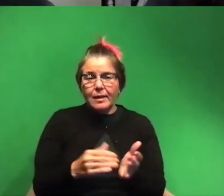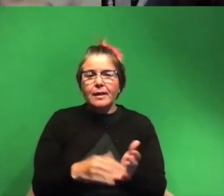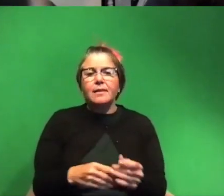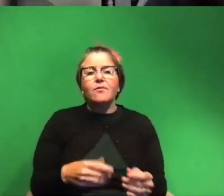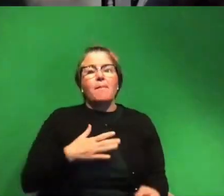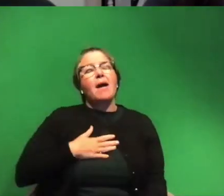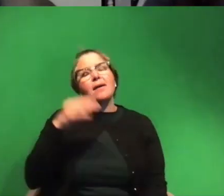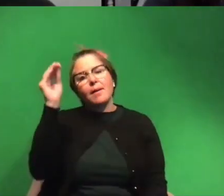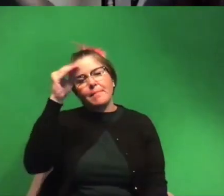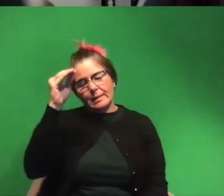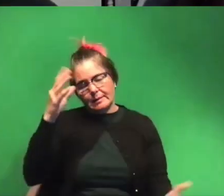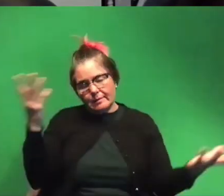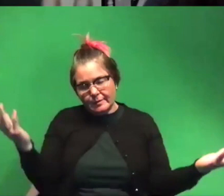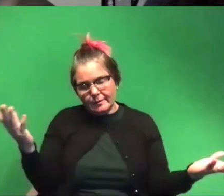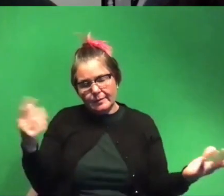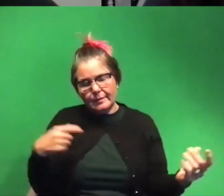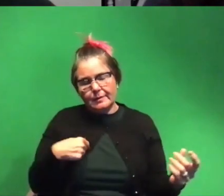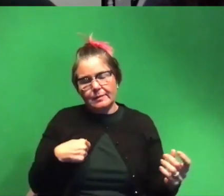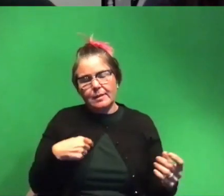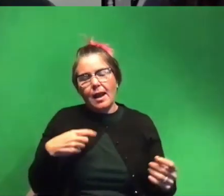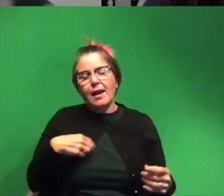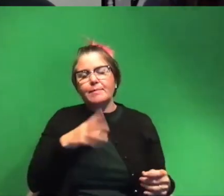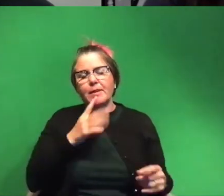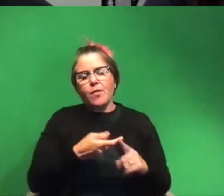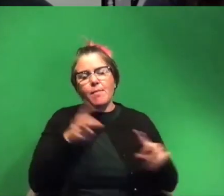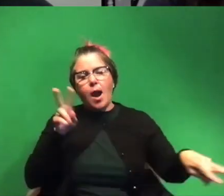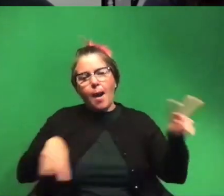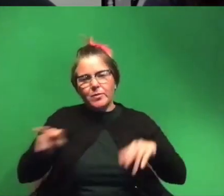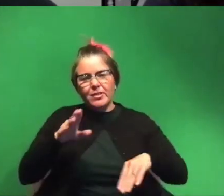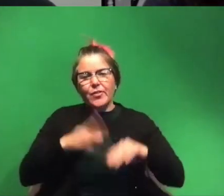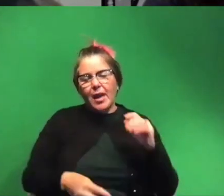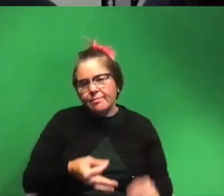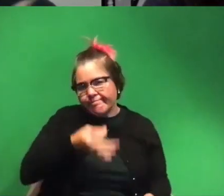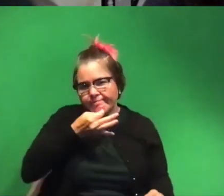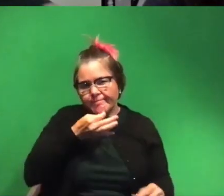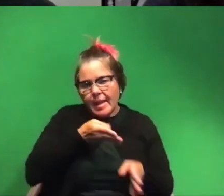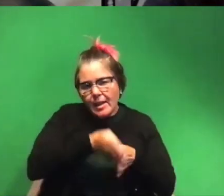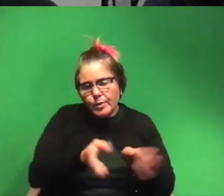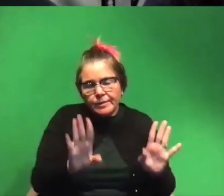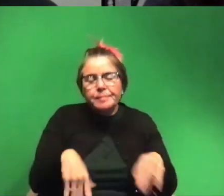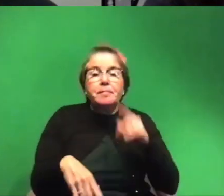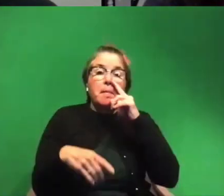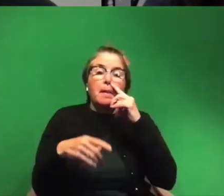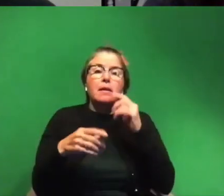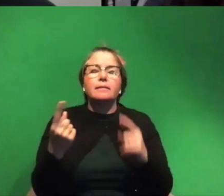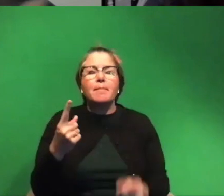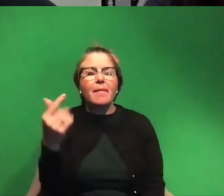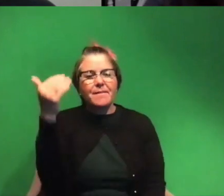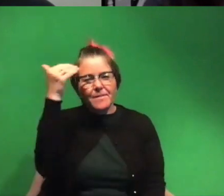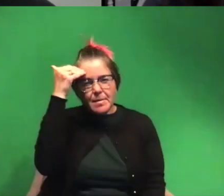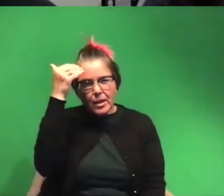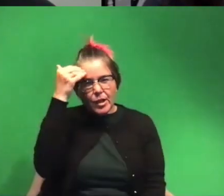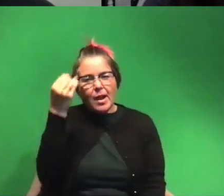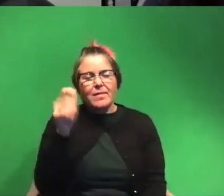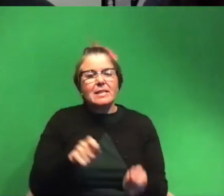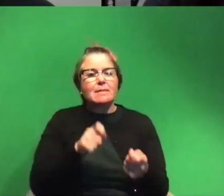my opinion because i think i speak mostly from observation and i do from expertise at this point i think there's something about the familiarity of a certain